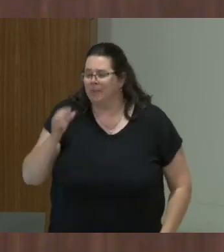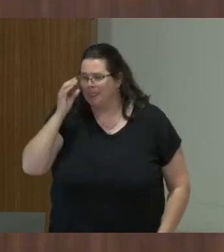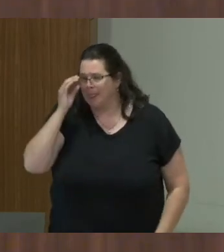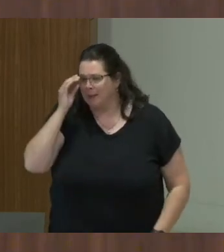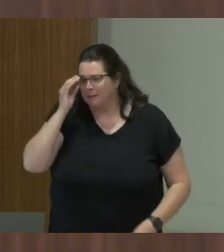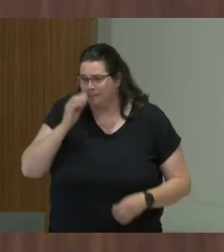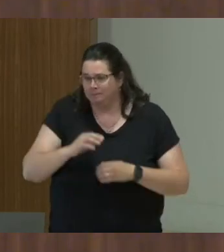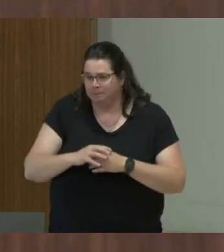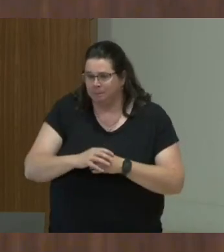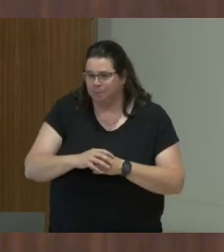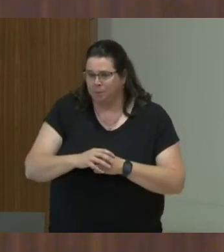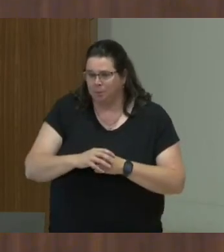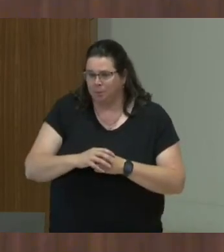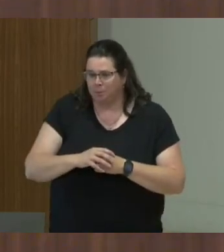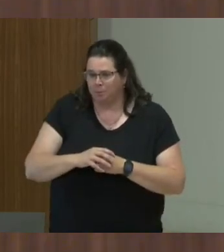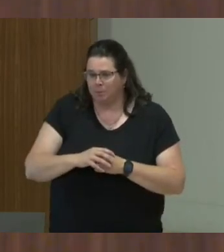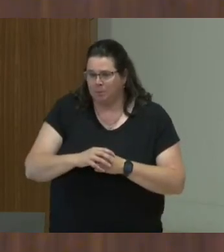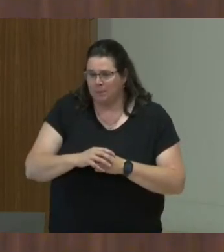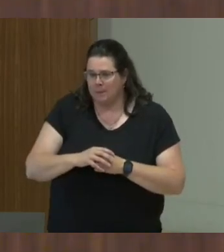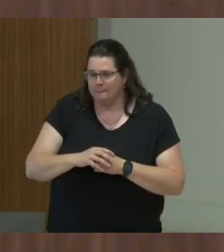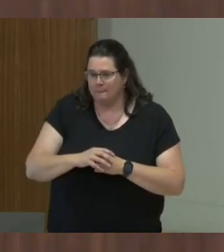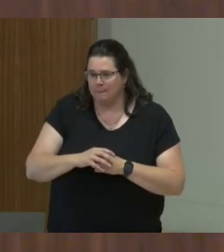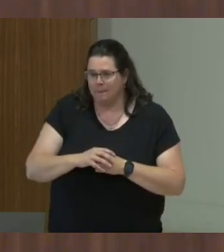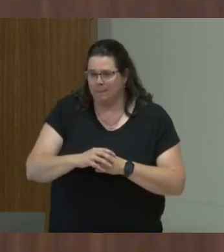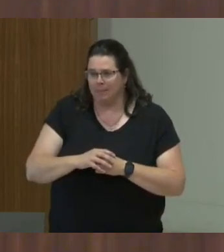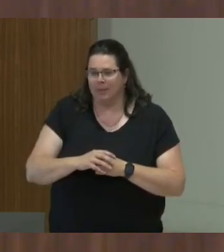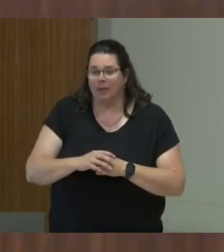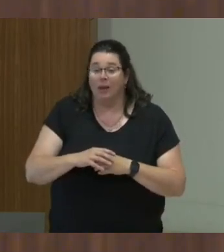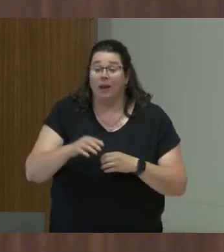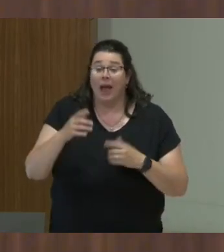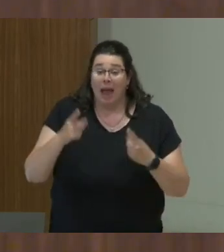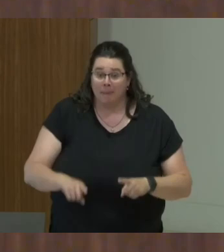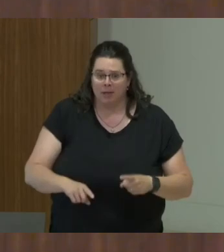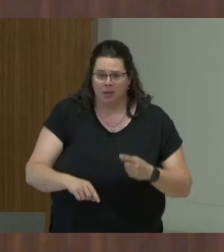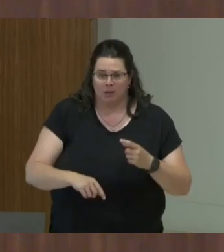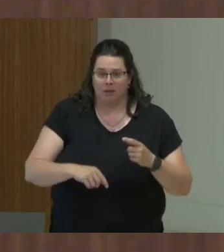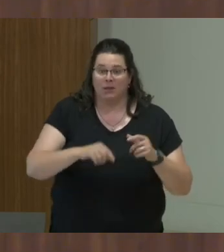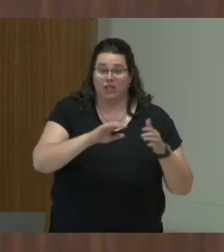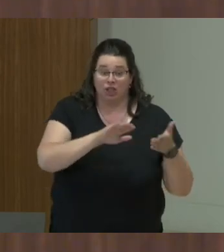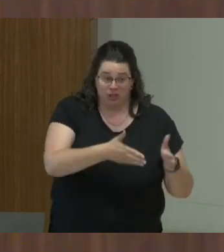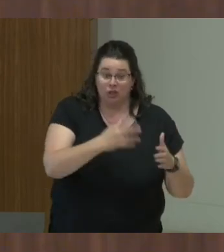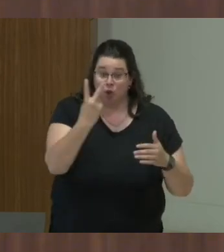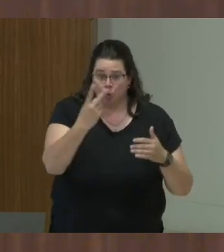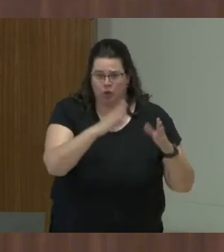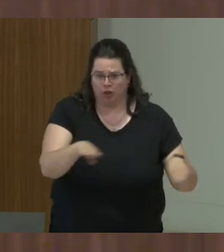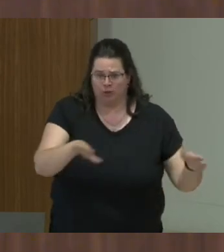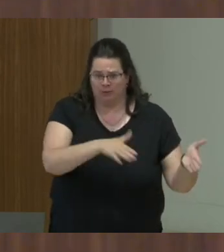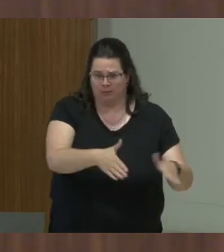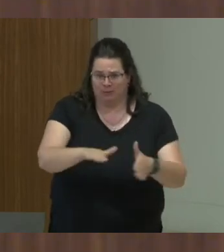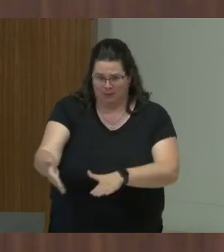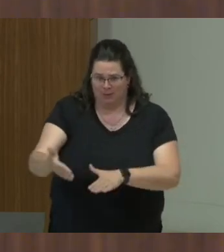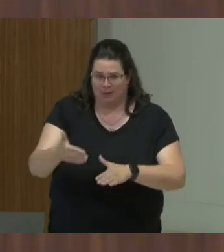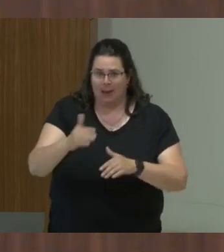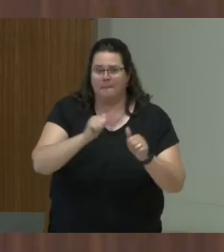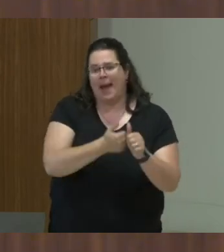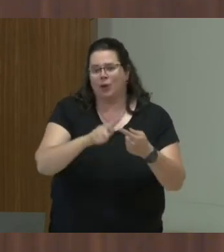these, there were back-to-back deaths of two children living, attending certain centres